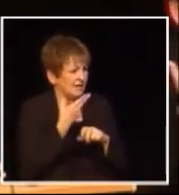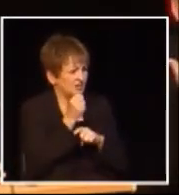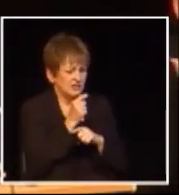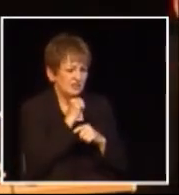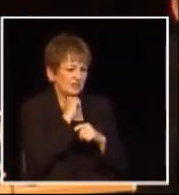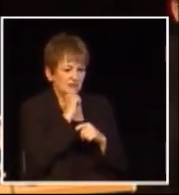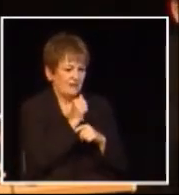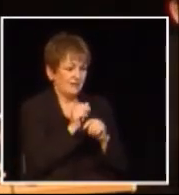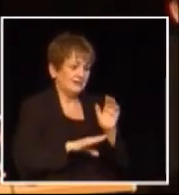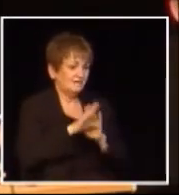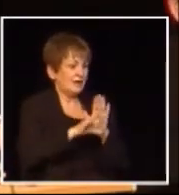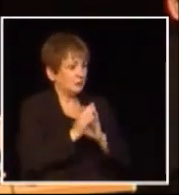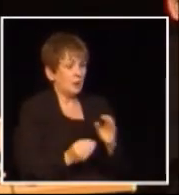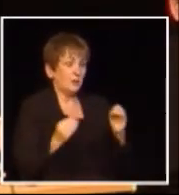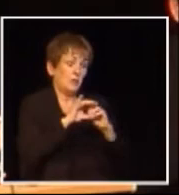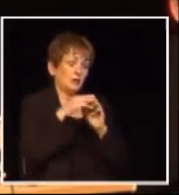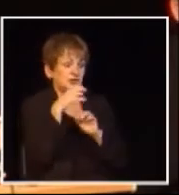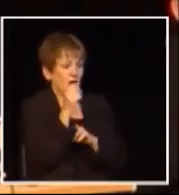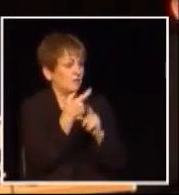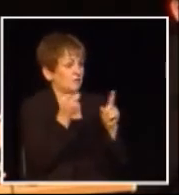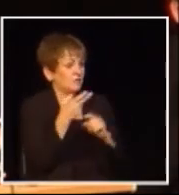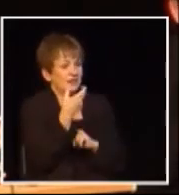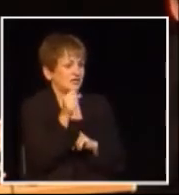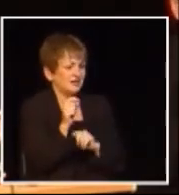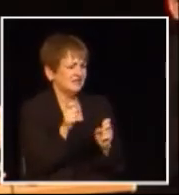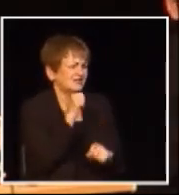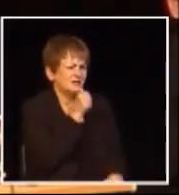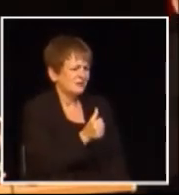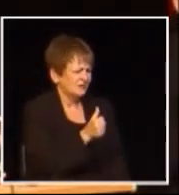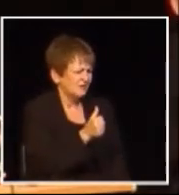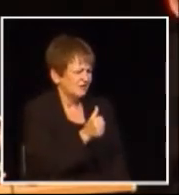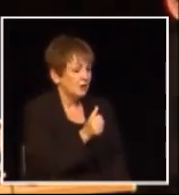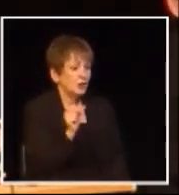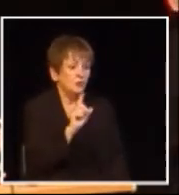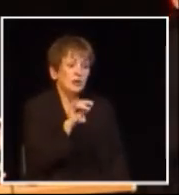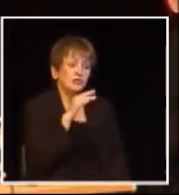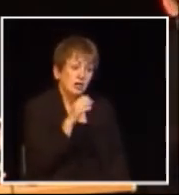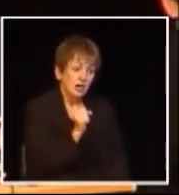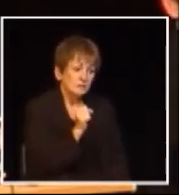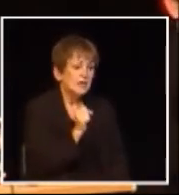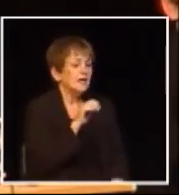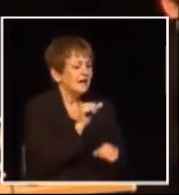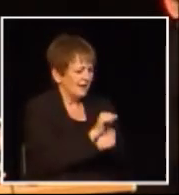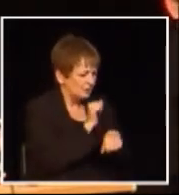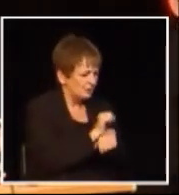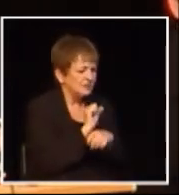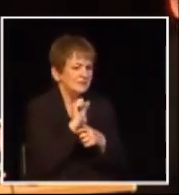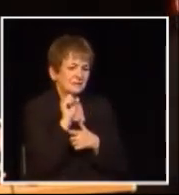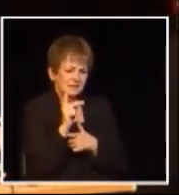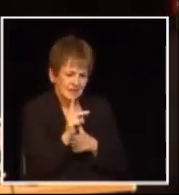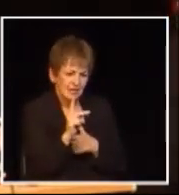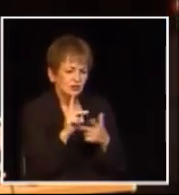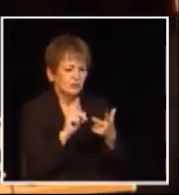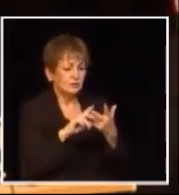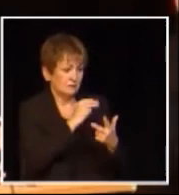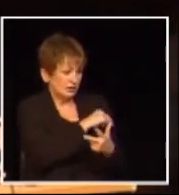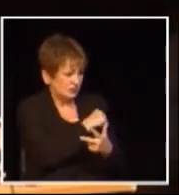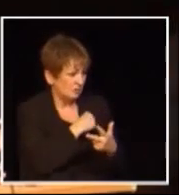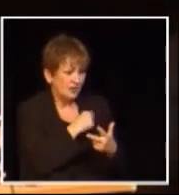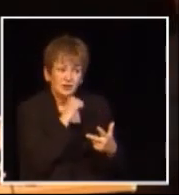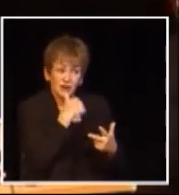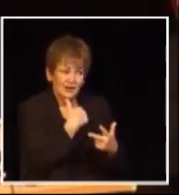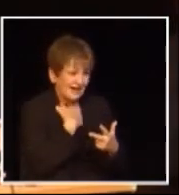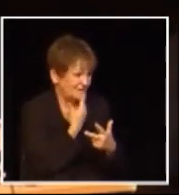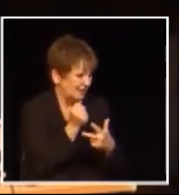but we can say it certainly isn't creating jobs there's no jobs boom where it comes in the jobs boom in Canada is in Alberta Saskatchewan and Manitoba